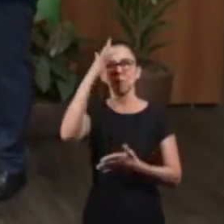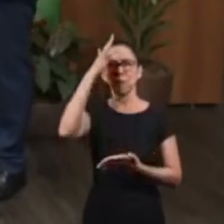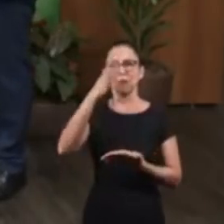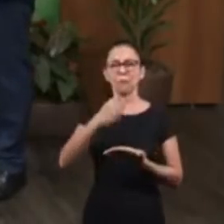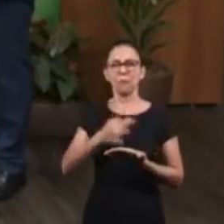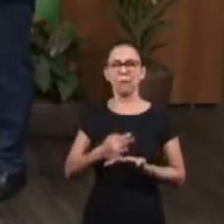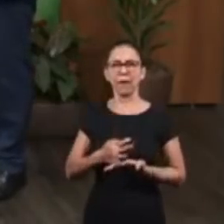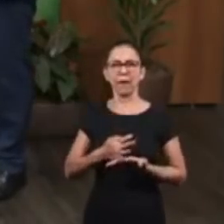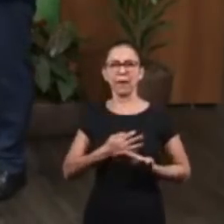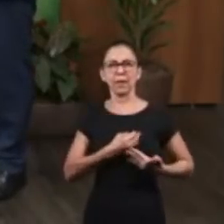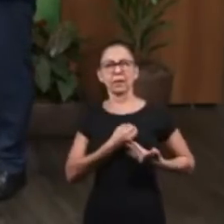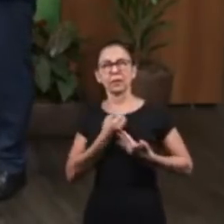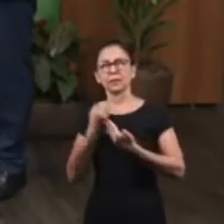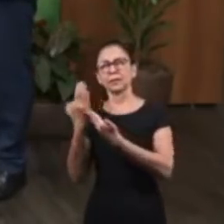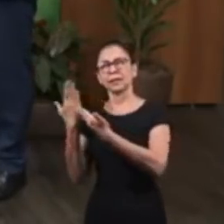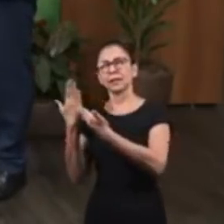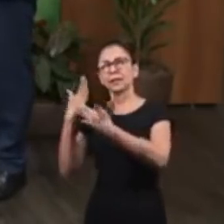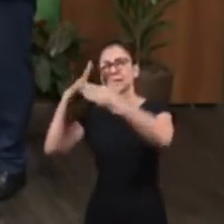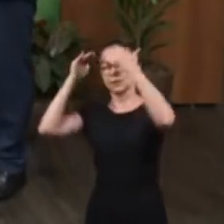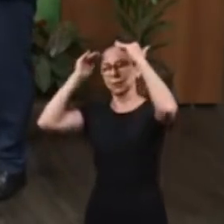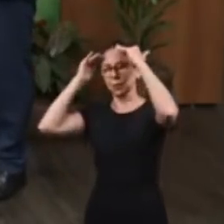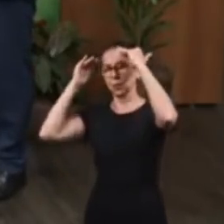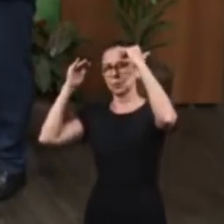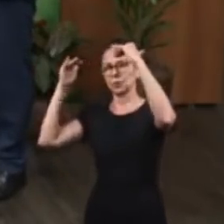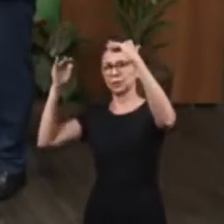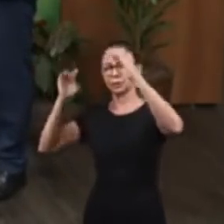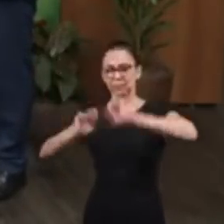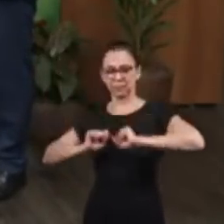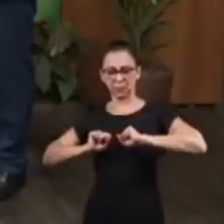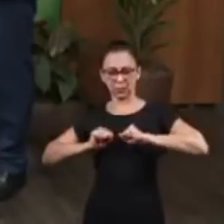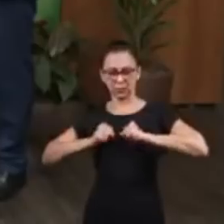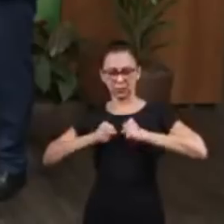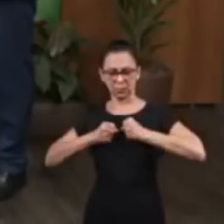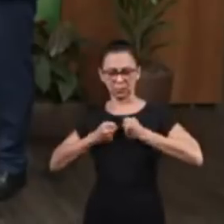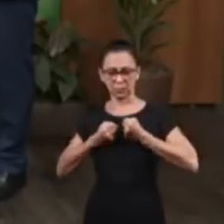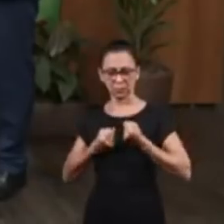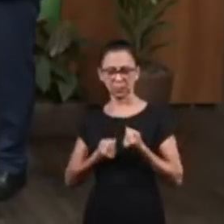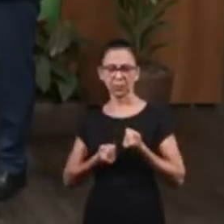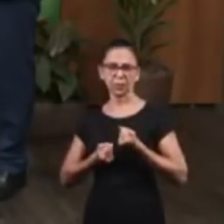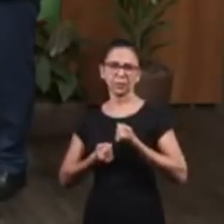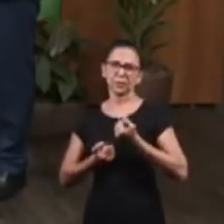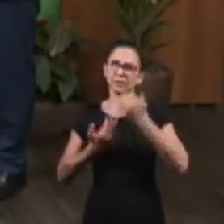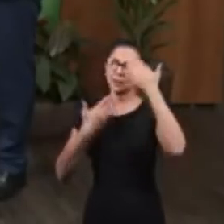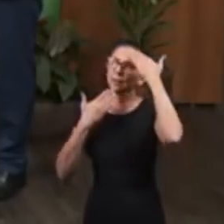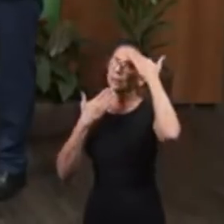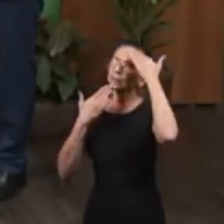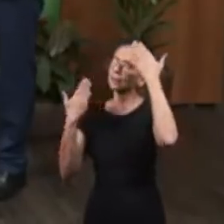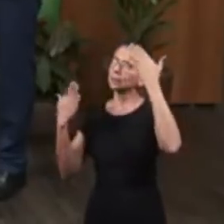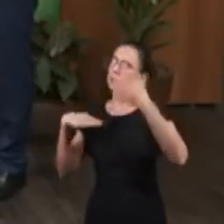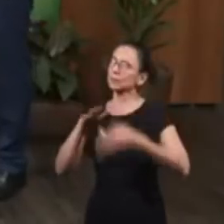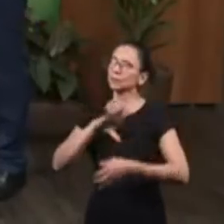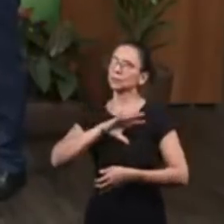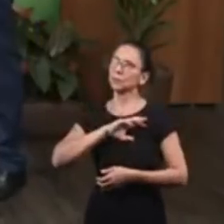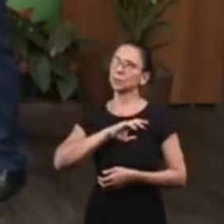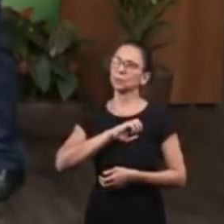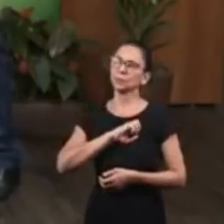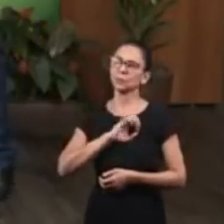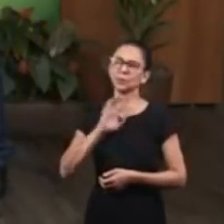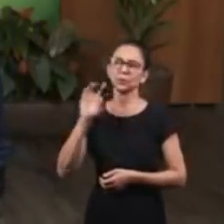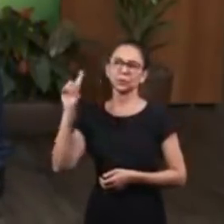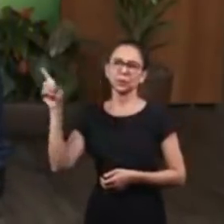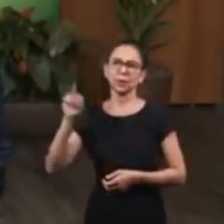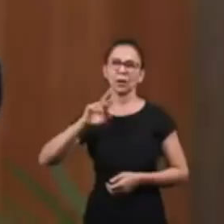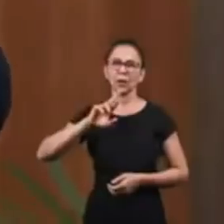dedication, by gratitude to the great and amazing love of God.